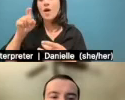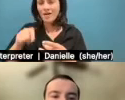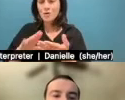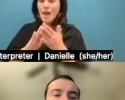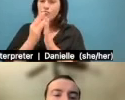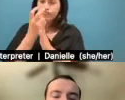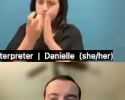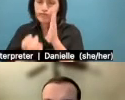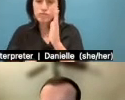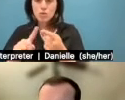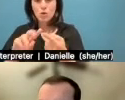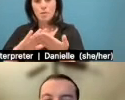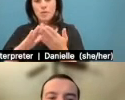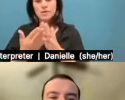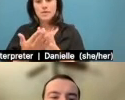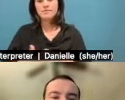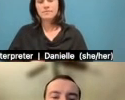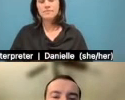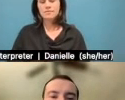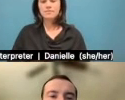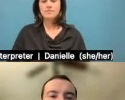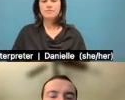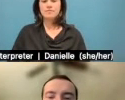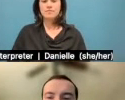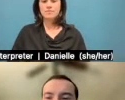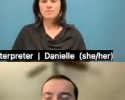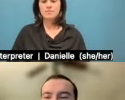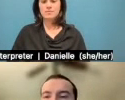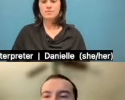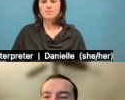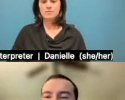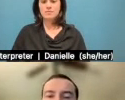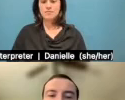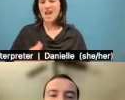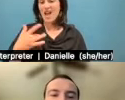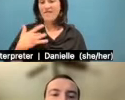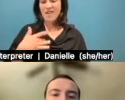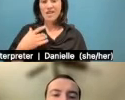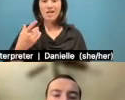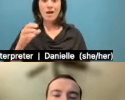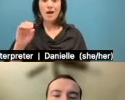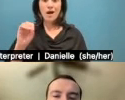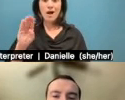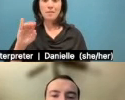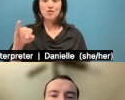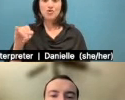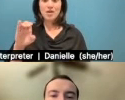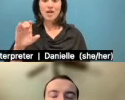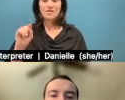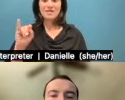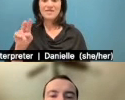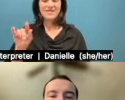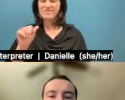in. Um, and to that end, um, I don't really believe that objectivity is my goal. I believe that my goals are being,